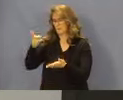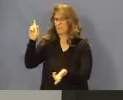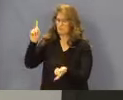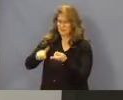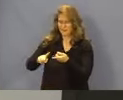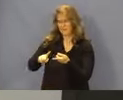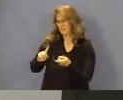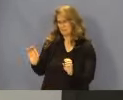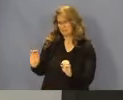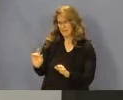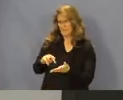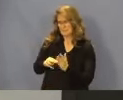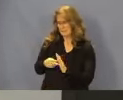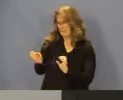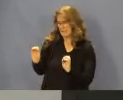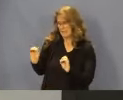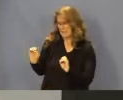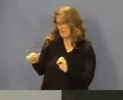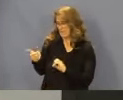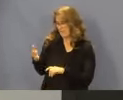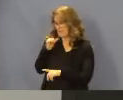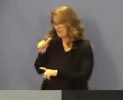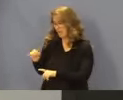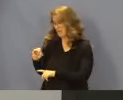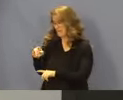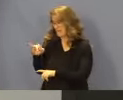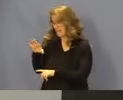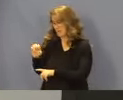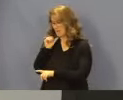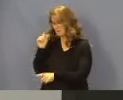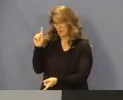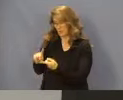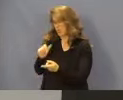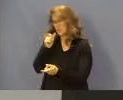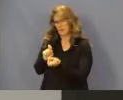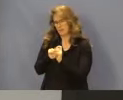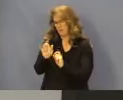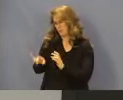anything that's not Medicare or would be reduced, we're not changing those rates.